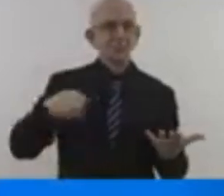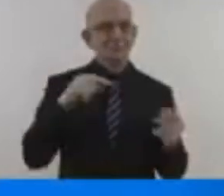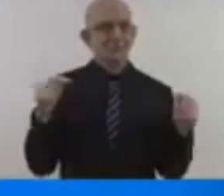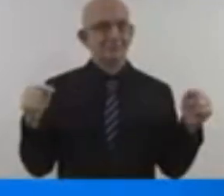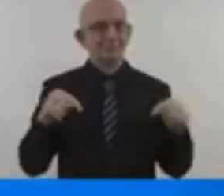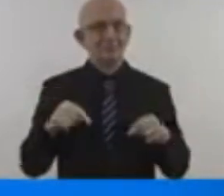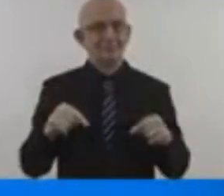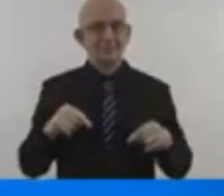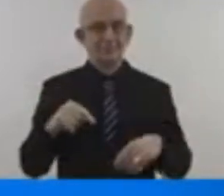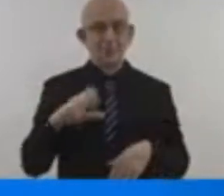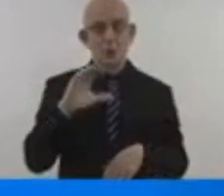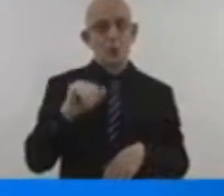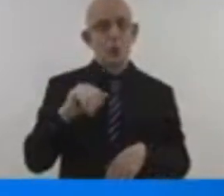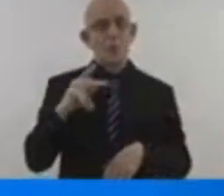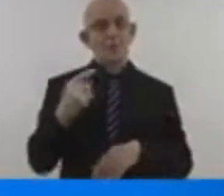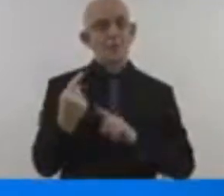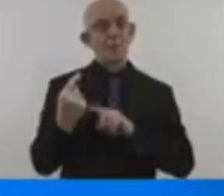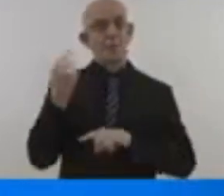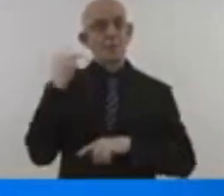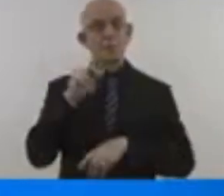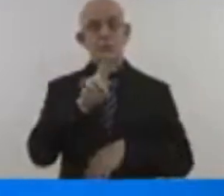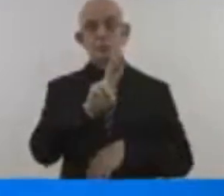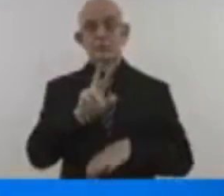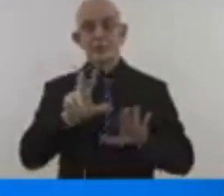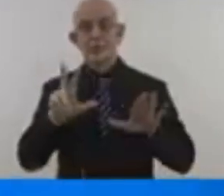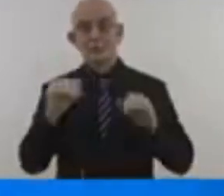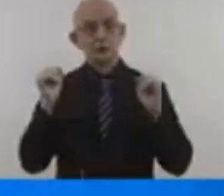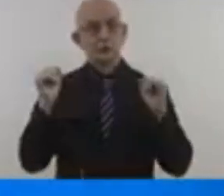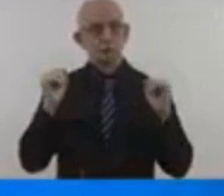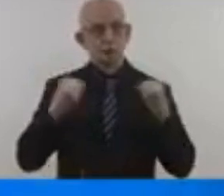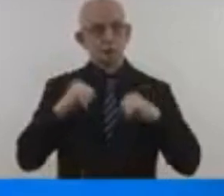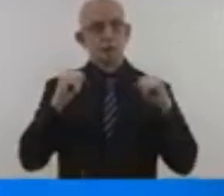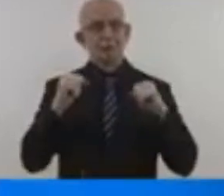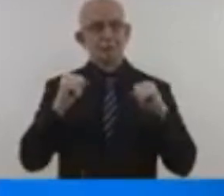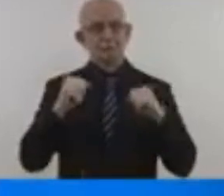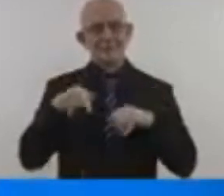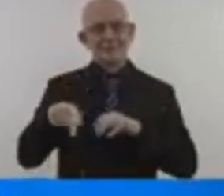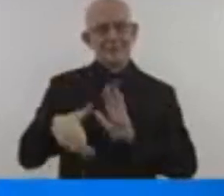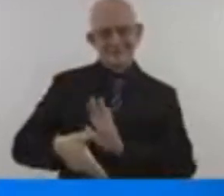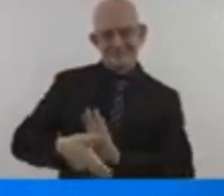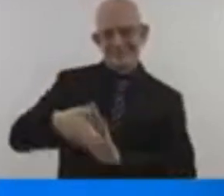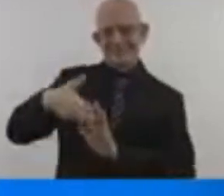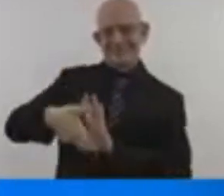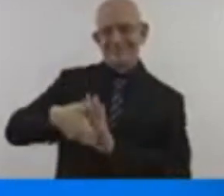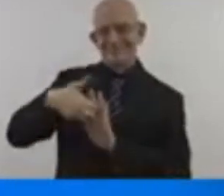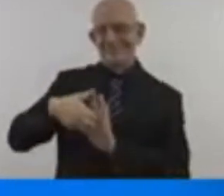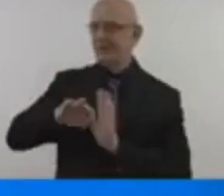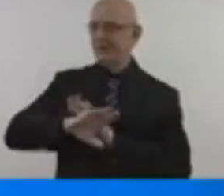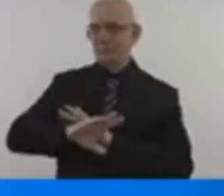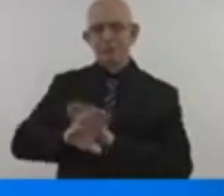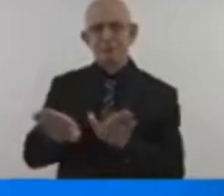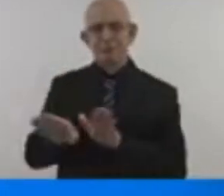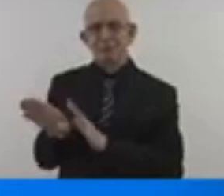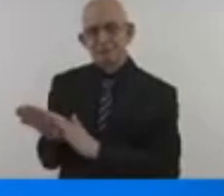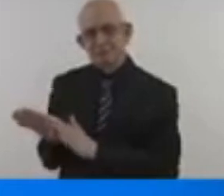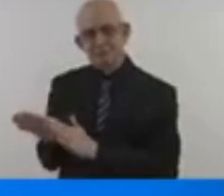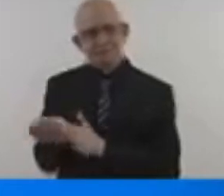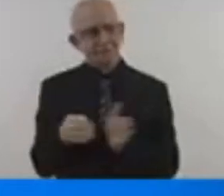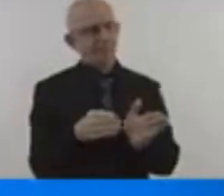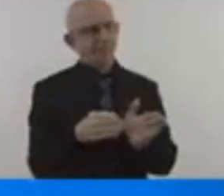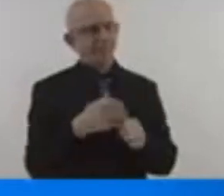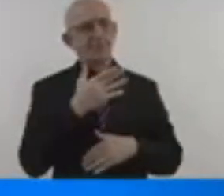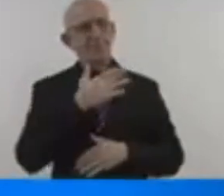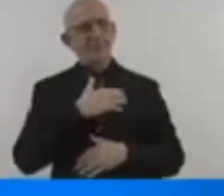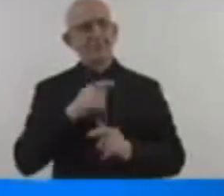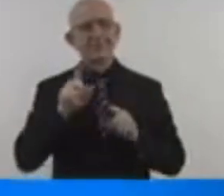-zero energy systems, setting milestones to get there. To boost climate adaptation. And to align the